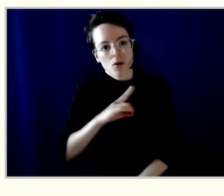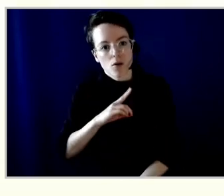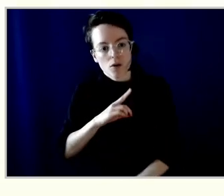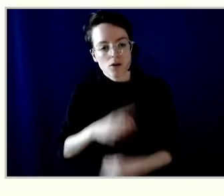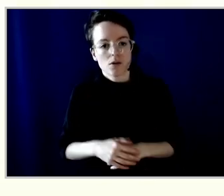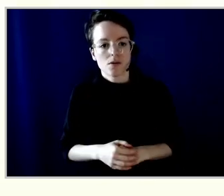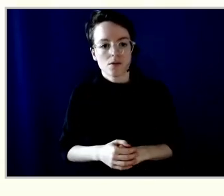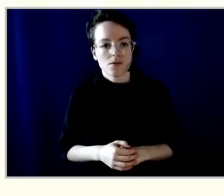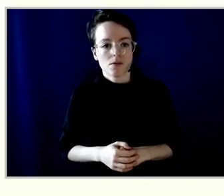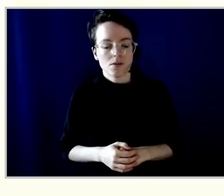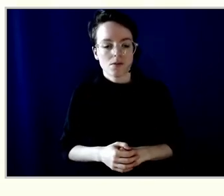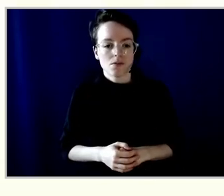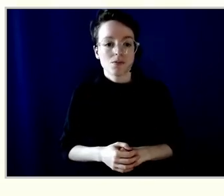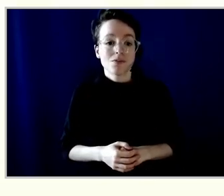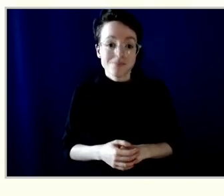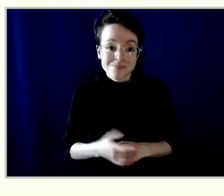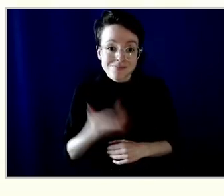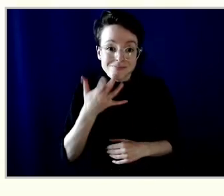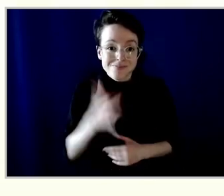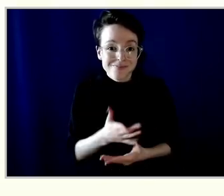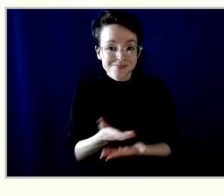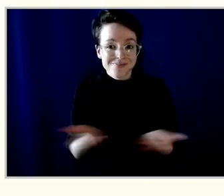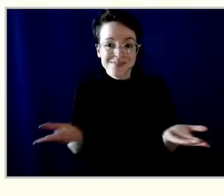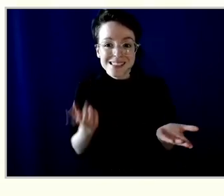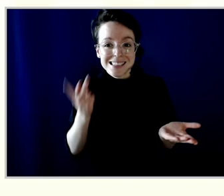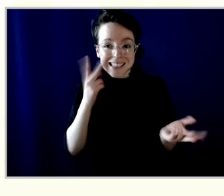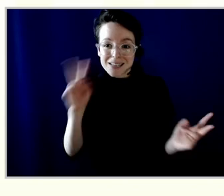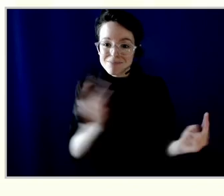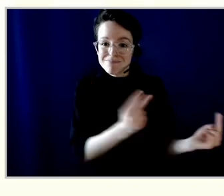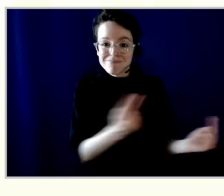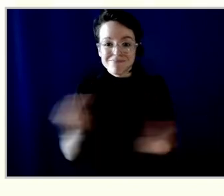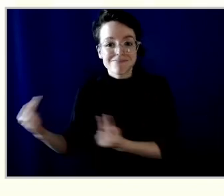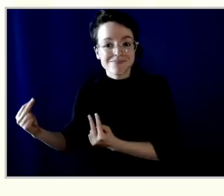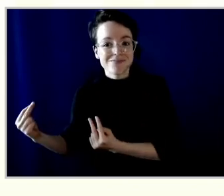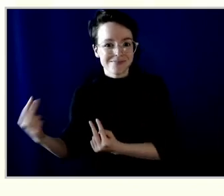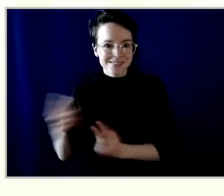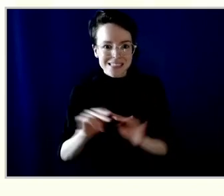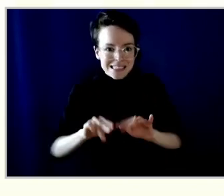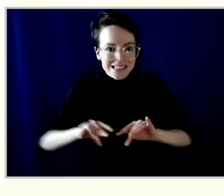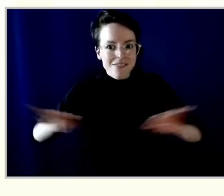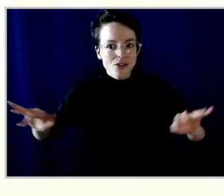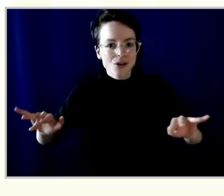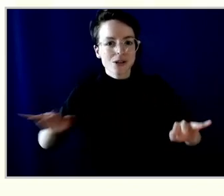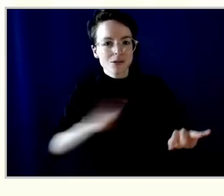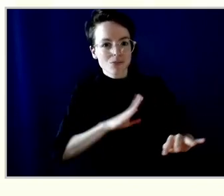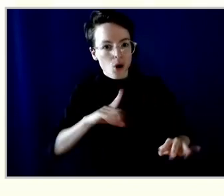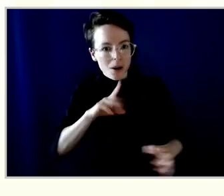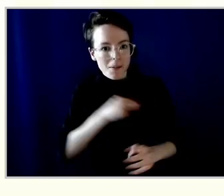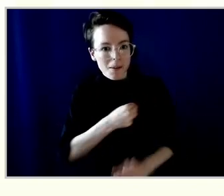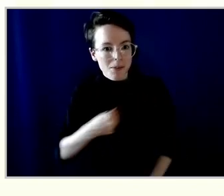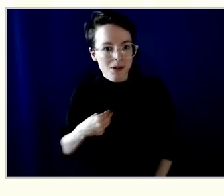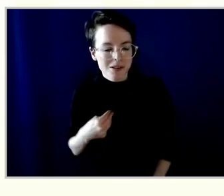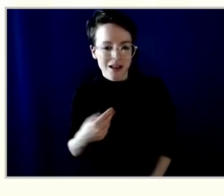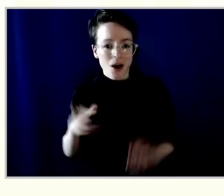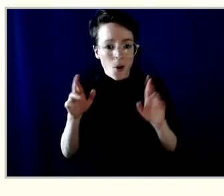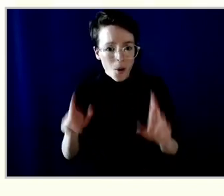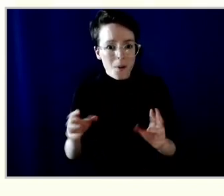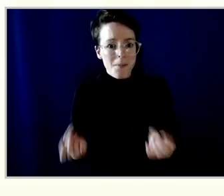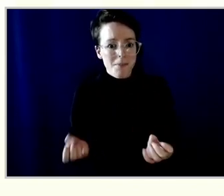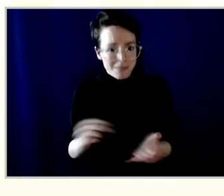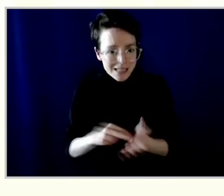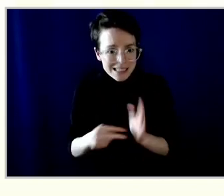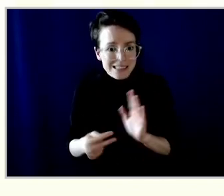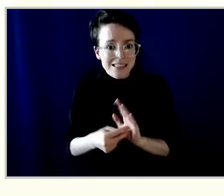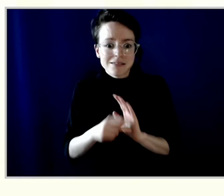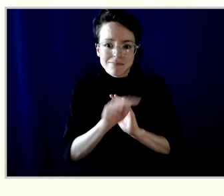board members that you see in front of you representing, I hope, many, many of our communities in British Columbia.